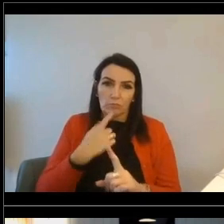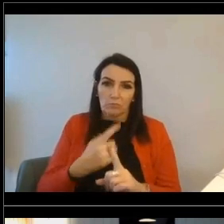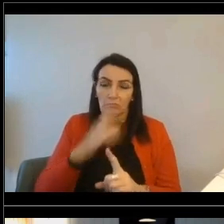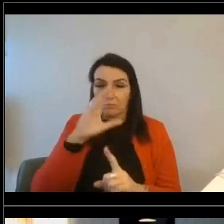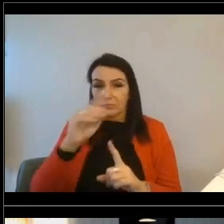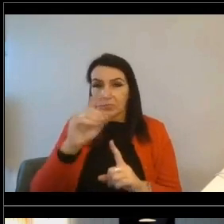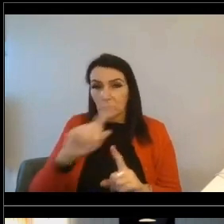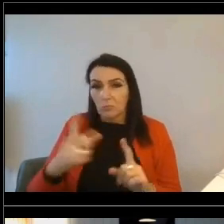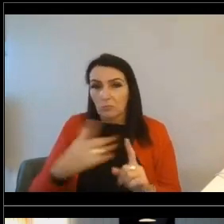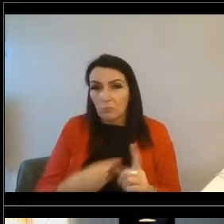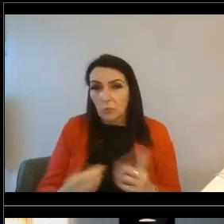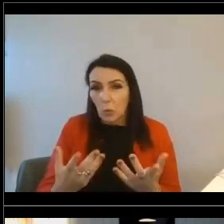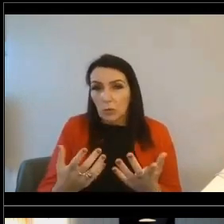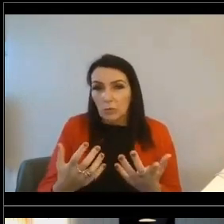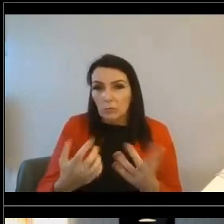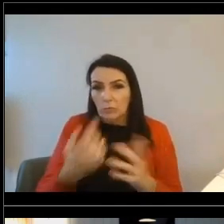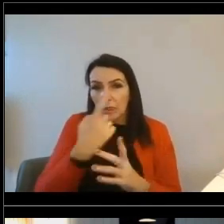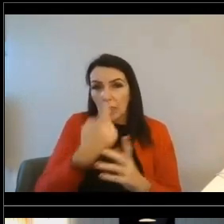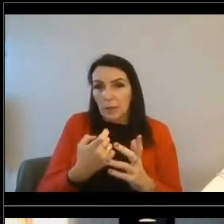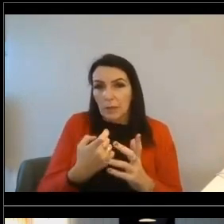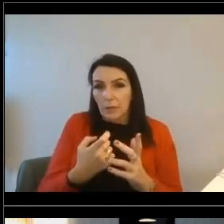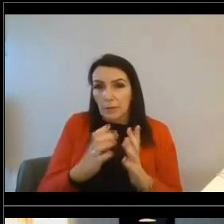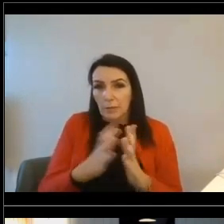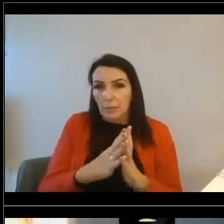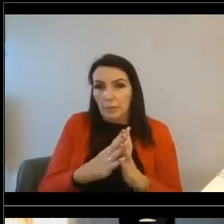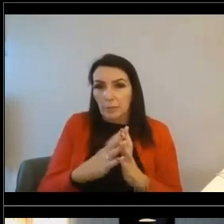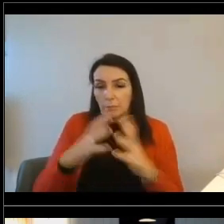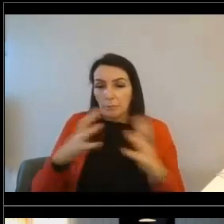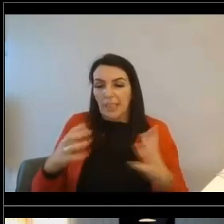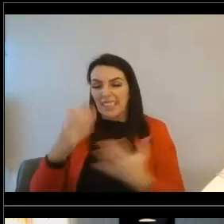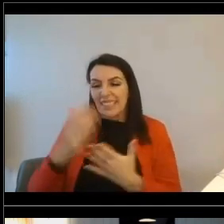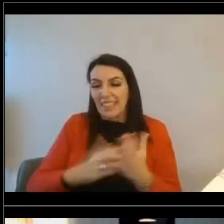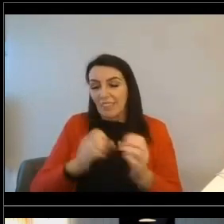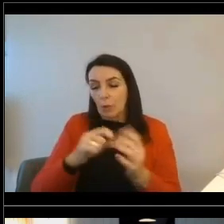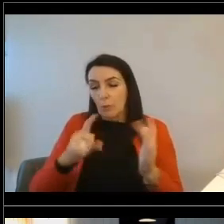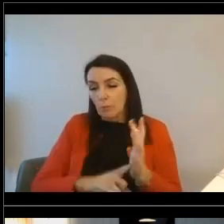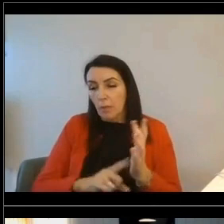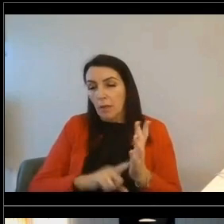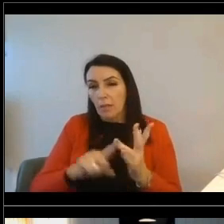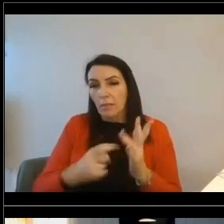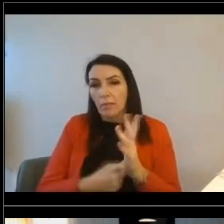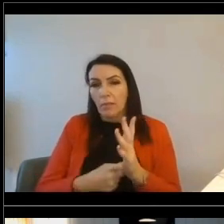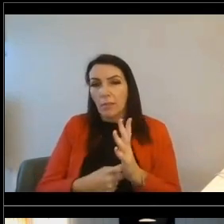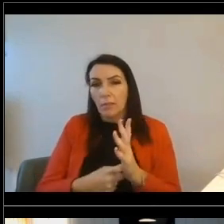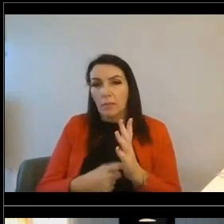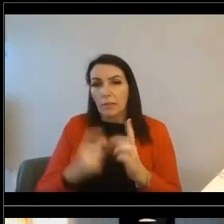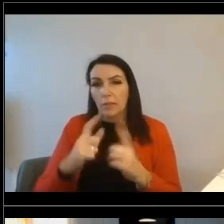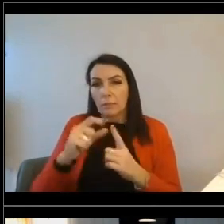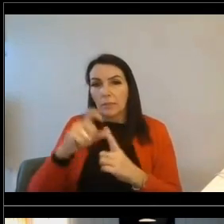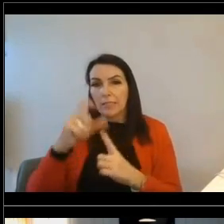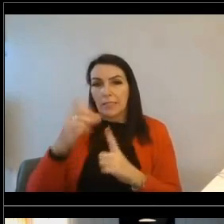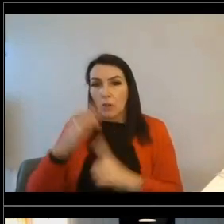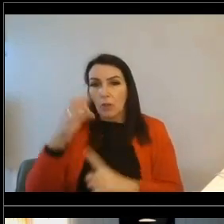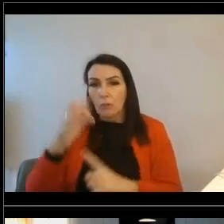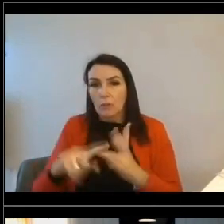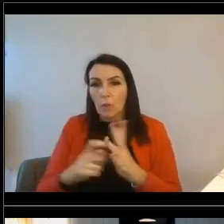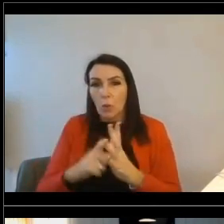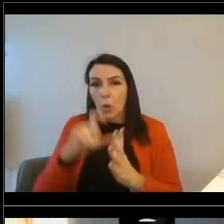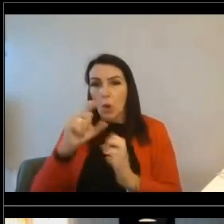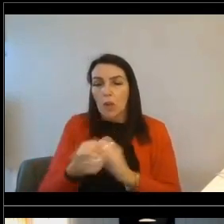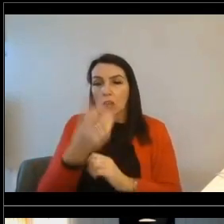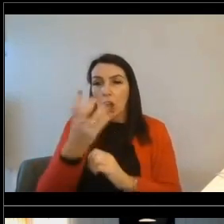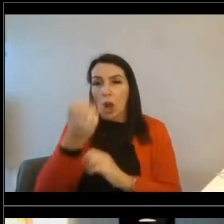want to focus on. So it can be, you know, biggest bill savings, it be EPC improvement or carbon savings. So